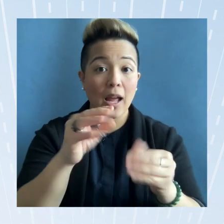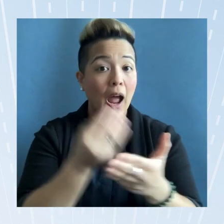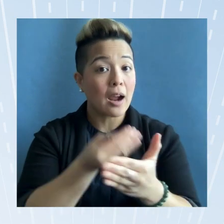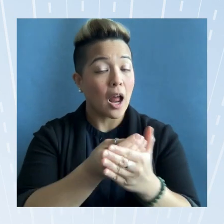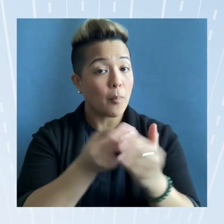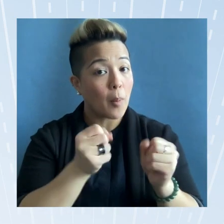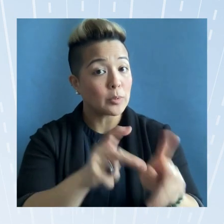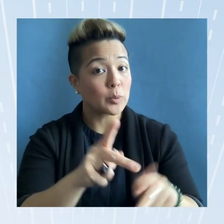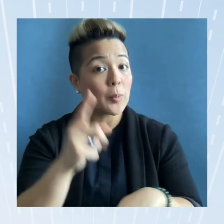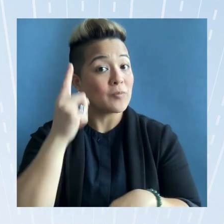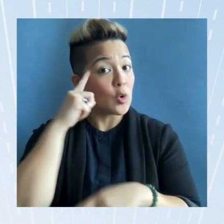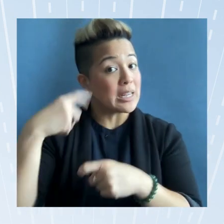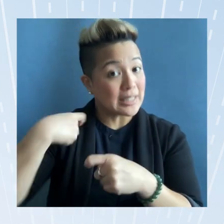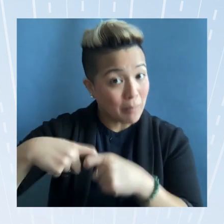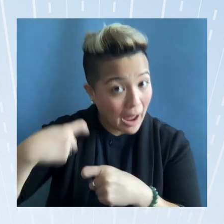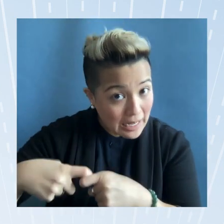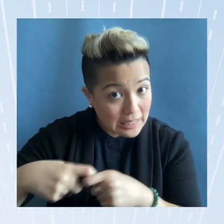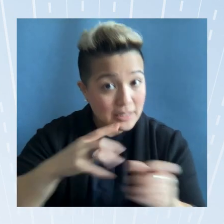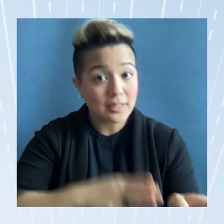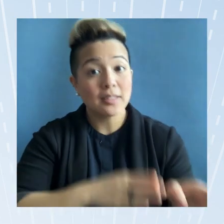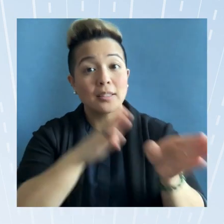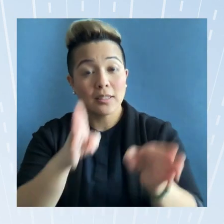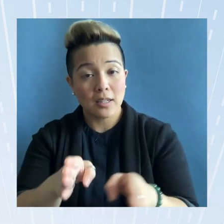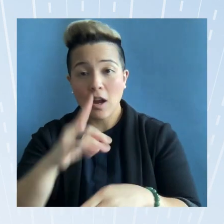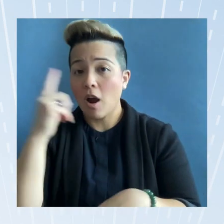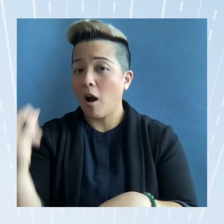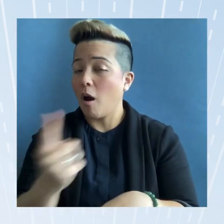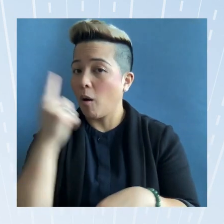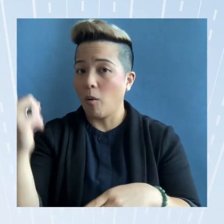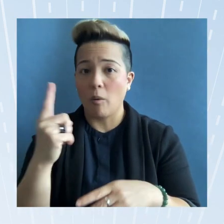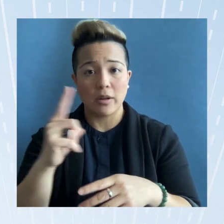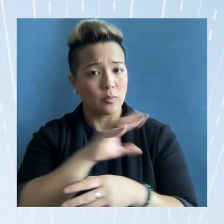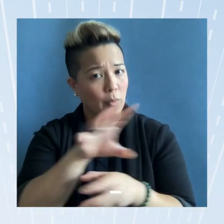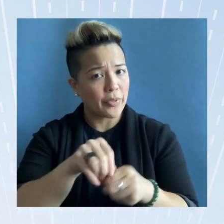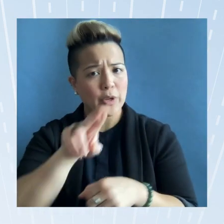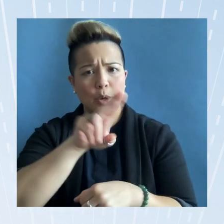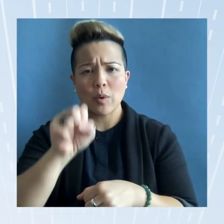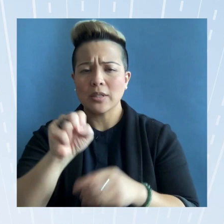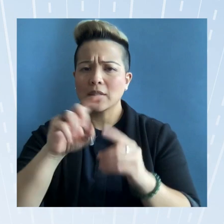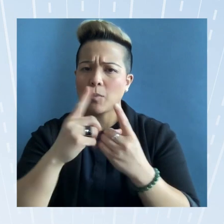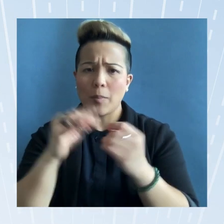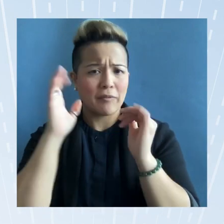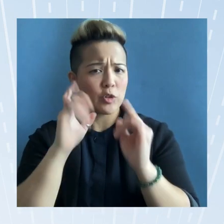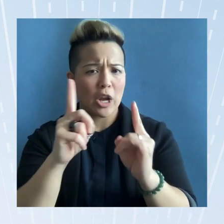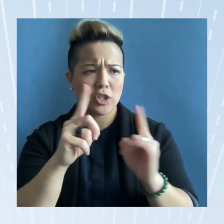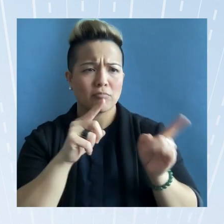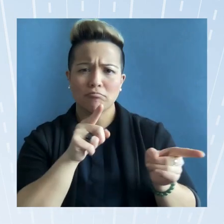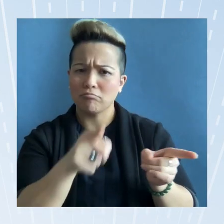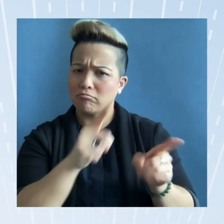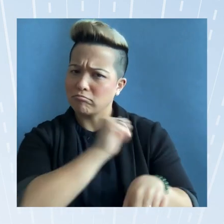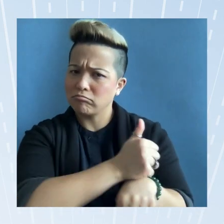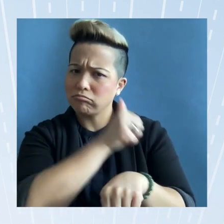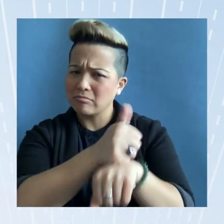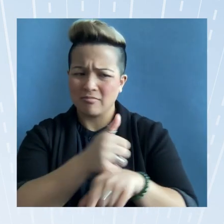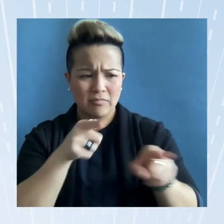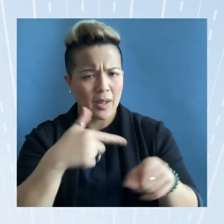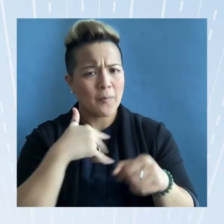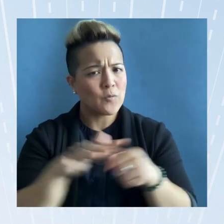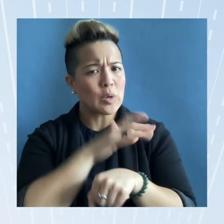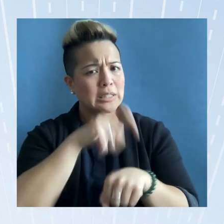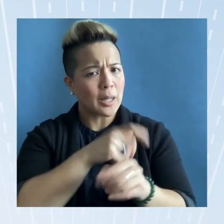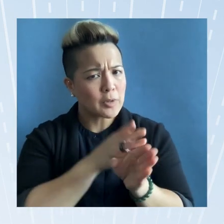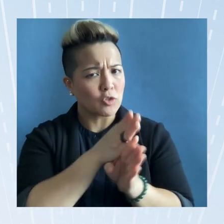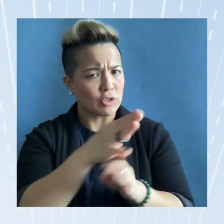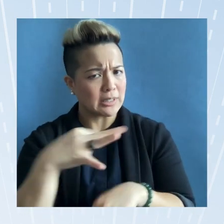for hispanics have always been housed within the u.s. department of education and have full-time full-time career staff